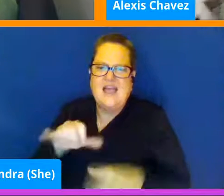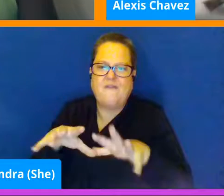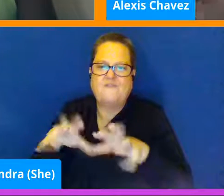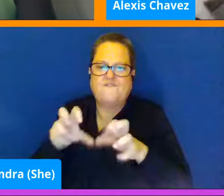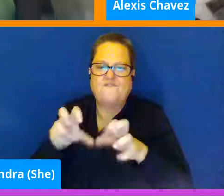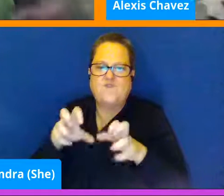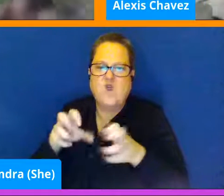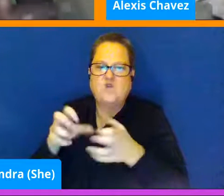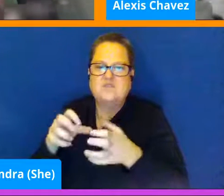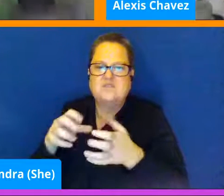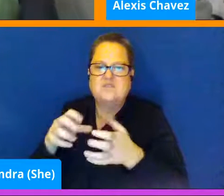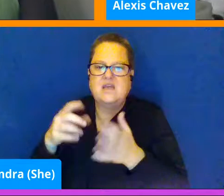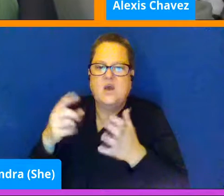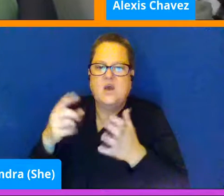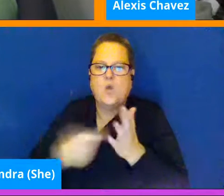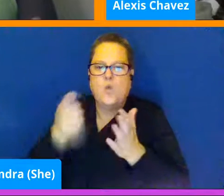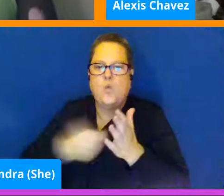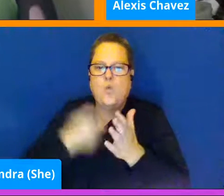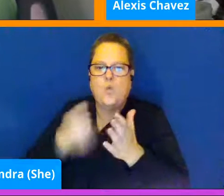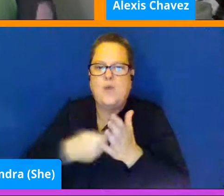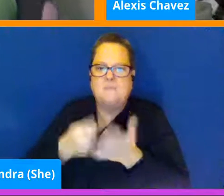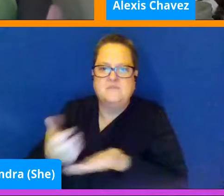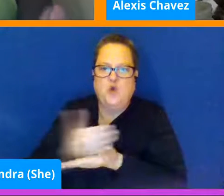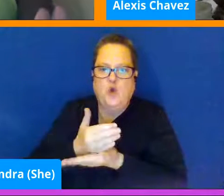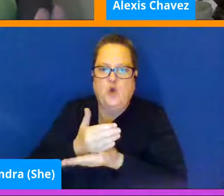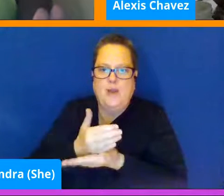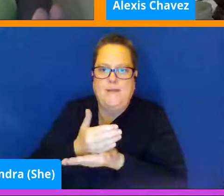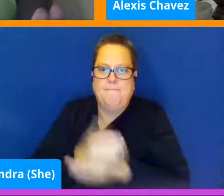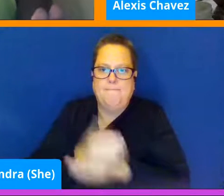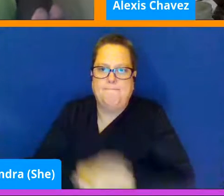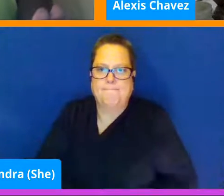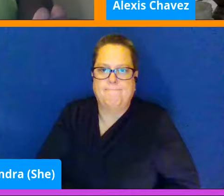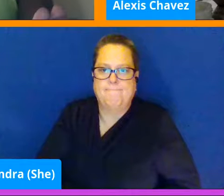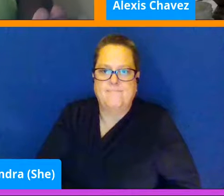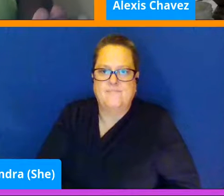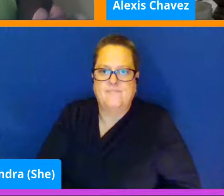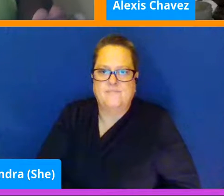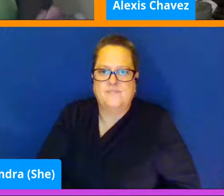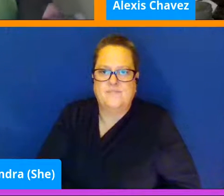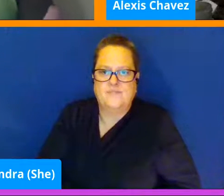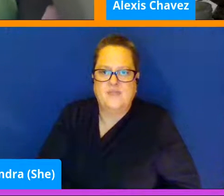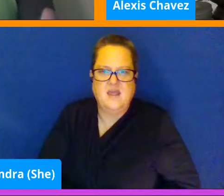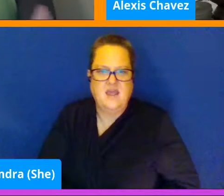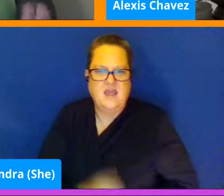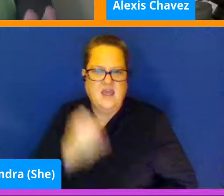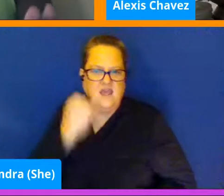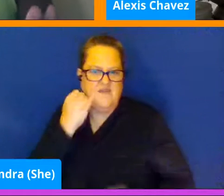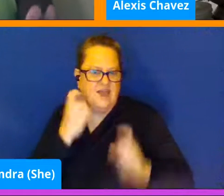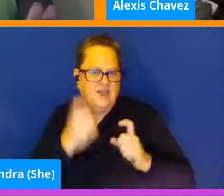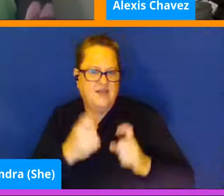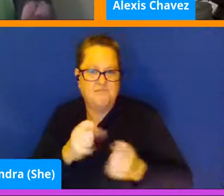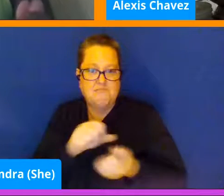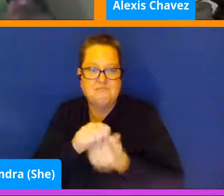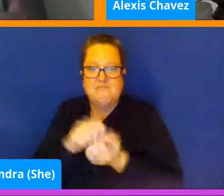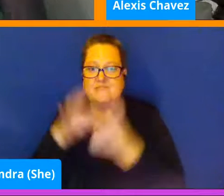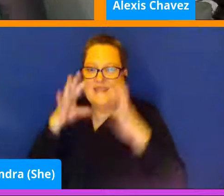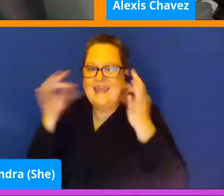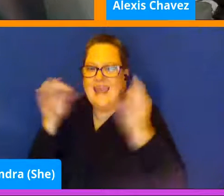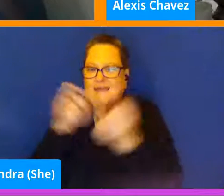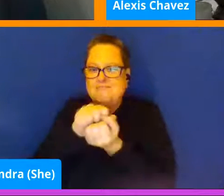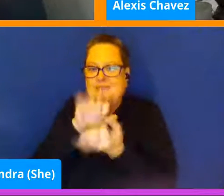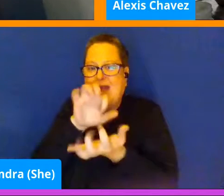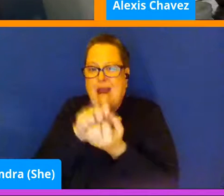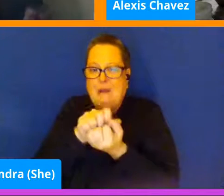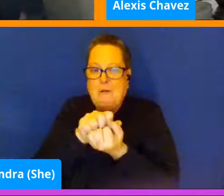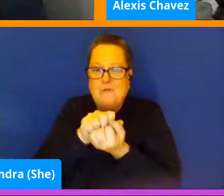Mmm. So I think in, if I gave it like a couple more hours, you want some too? Okay.